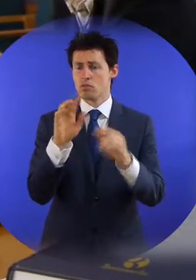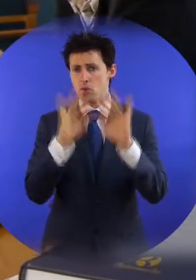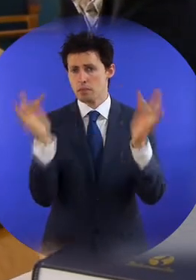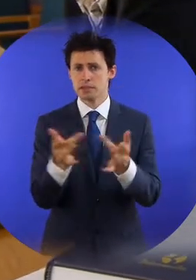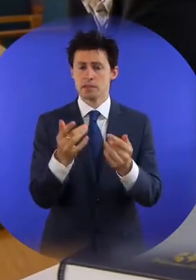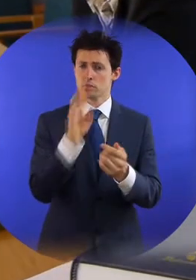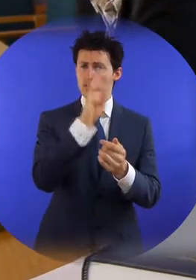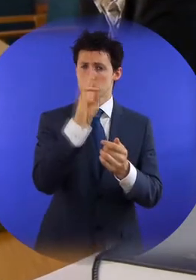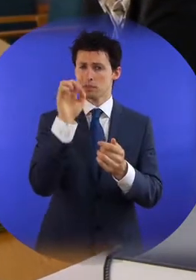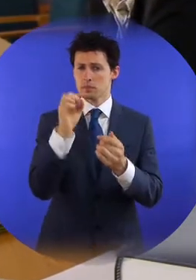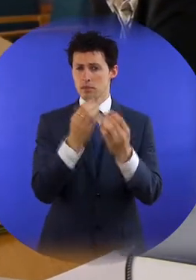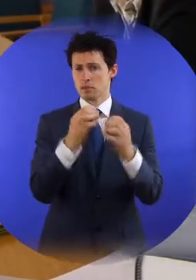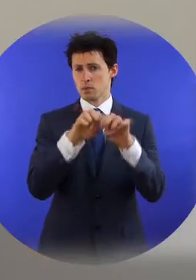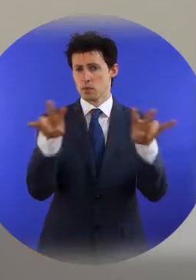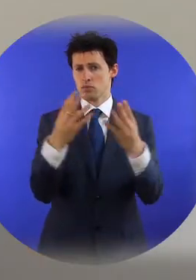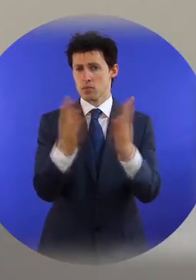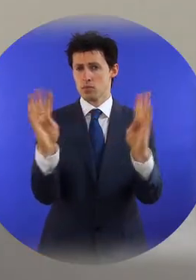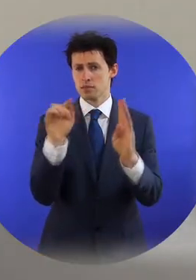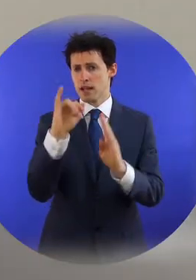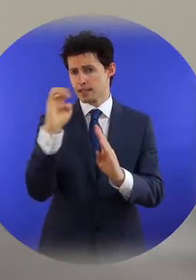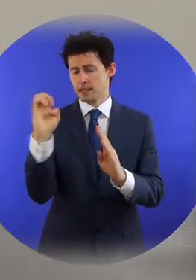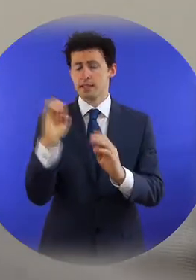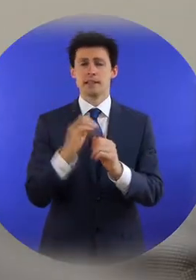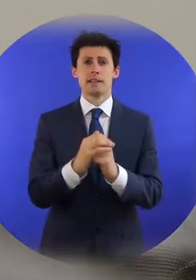respondent, as they must respond to the complaint.